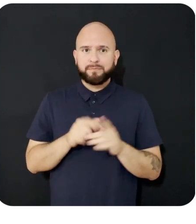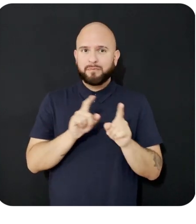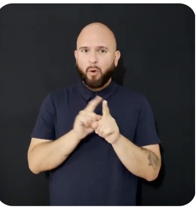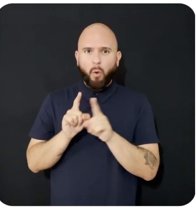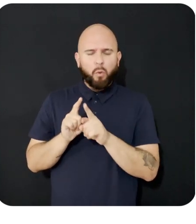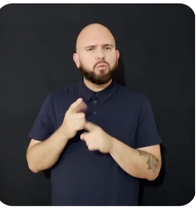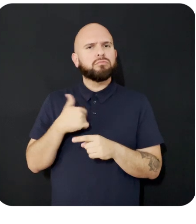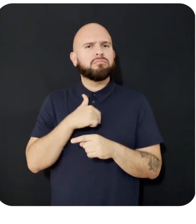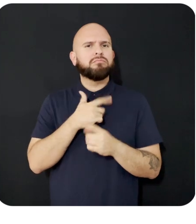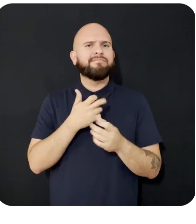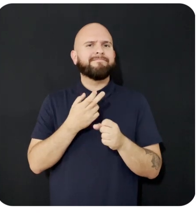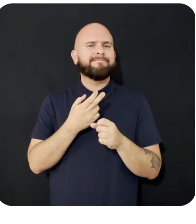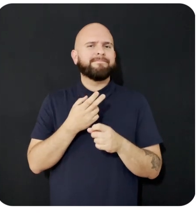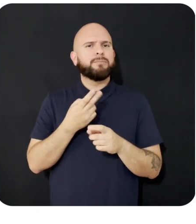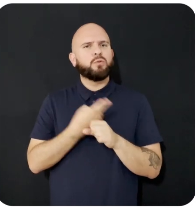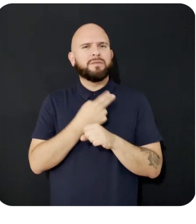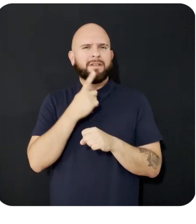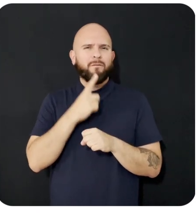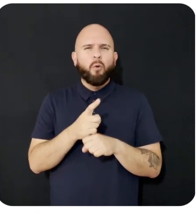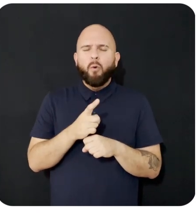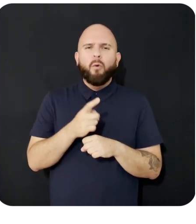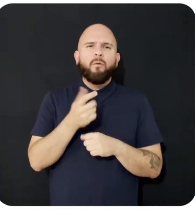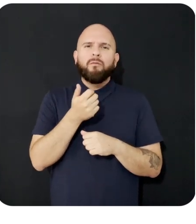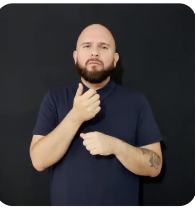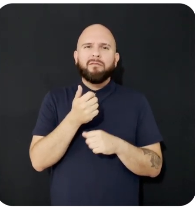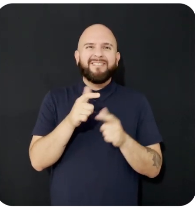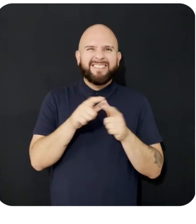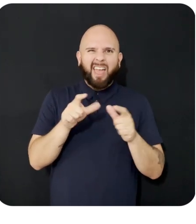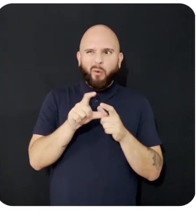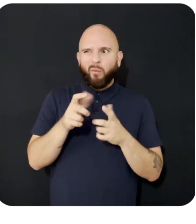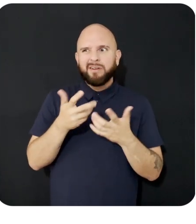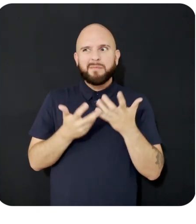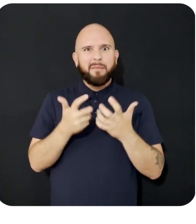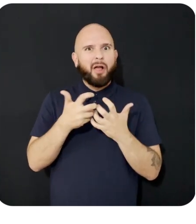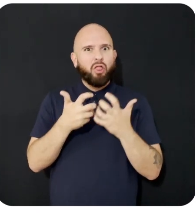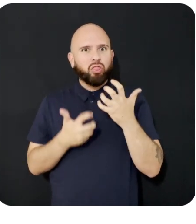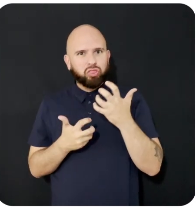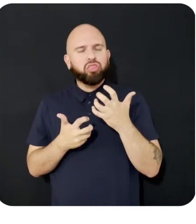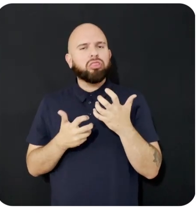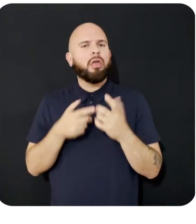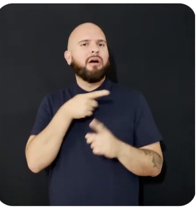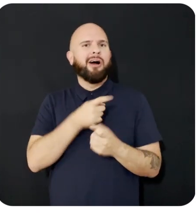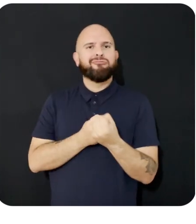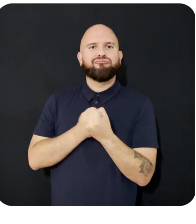scenarios about Meta AI's capabilities and language mismatches. AI assistants are